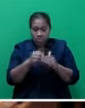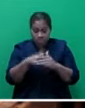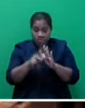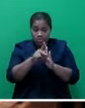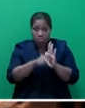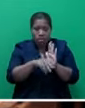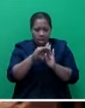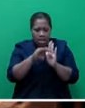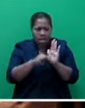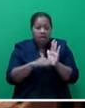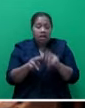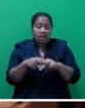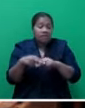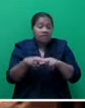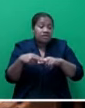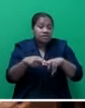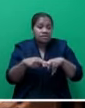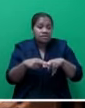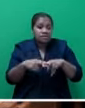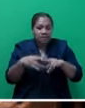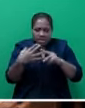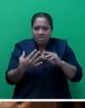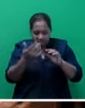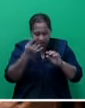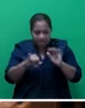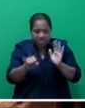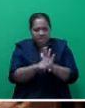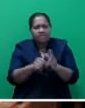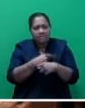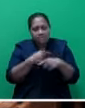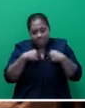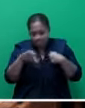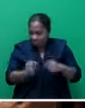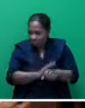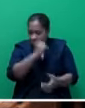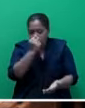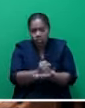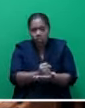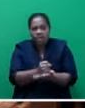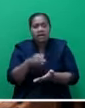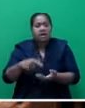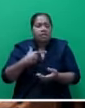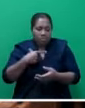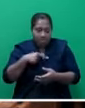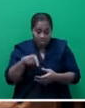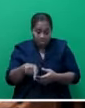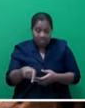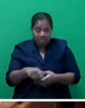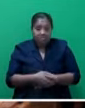that Fiji has ratified, we have to ensure, and this is why this motion is